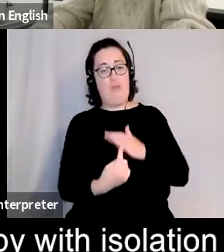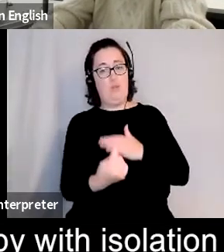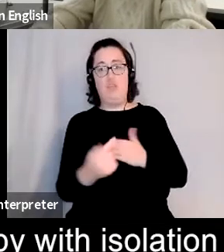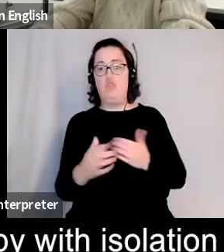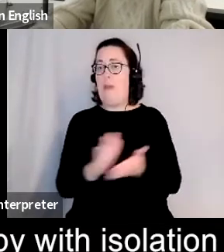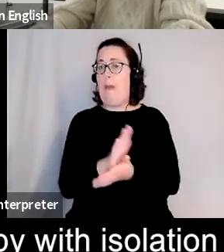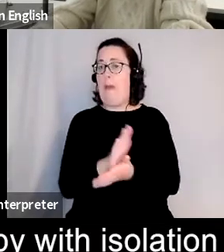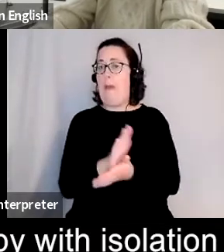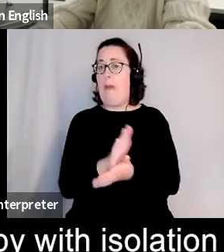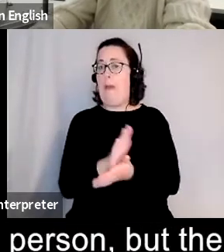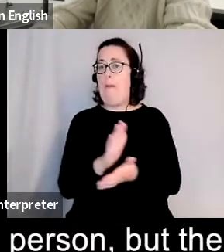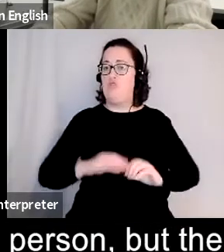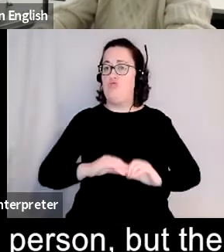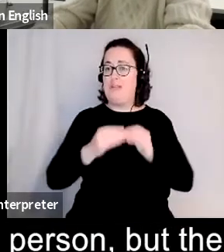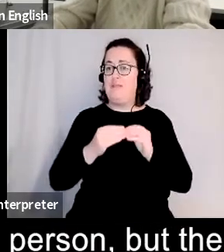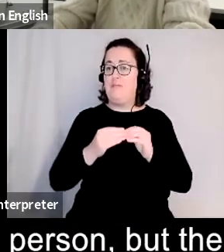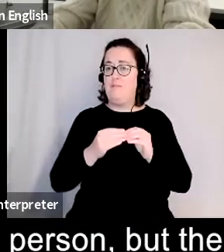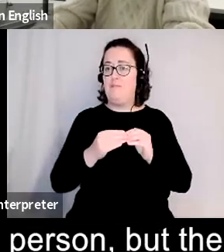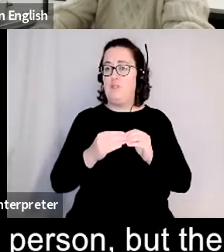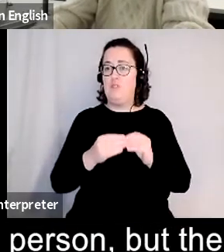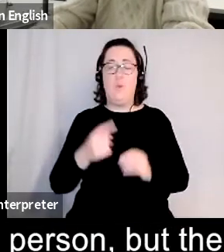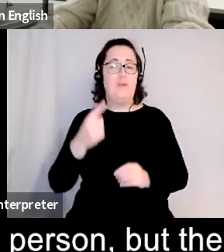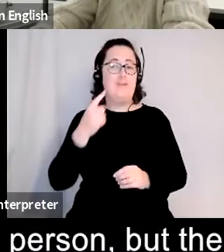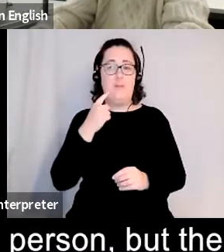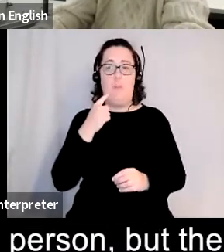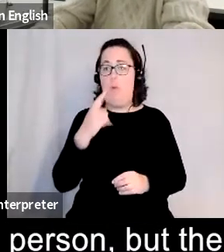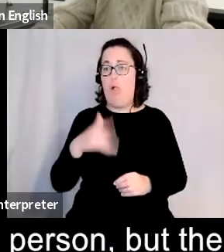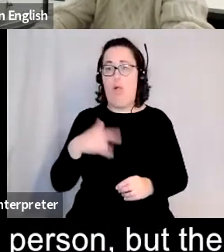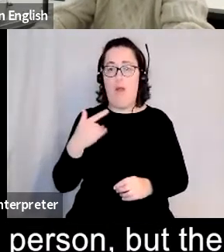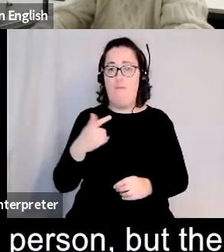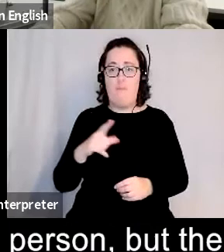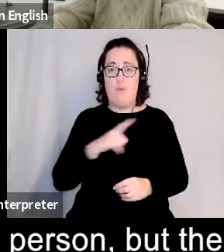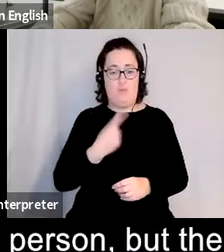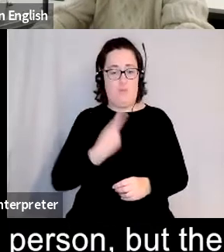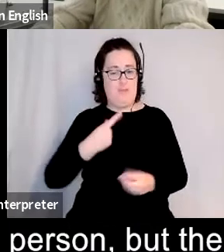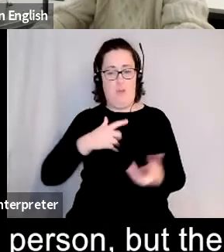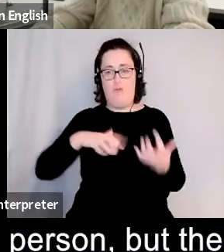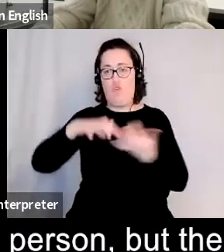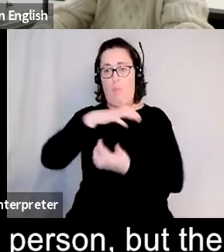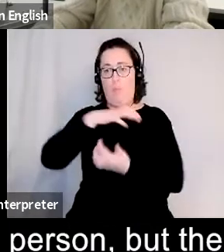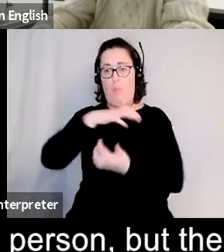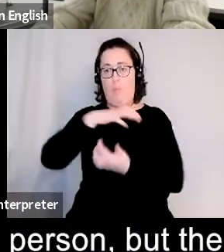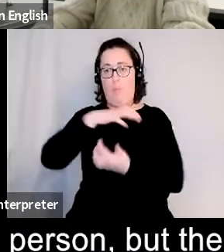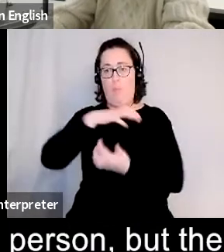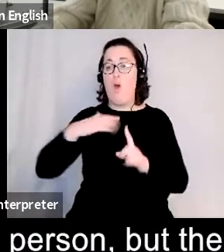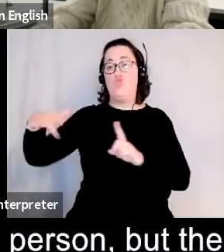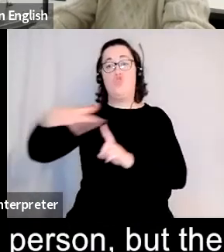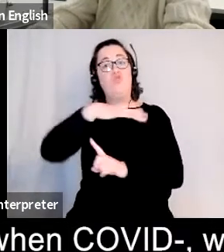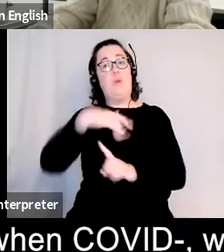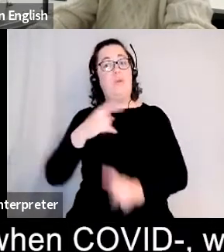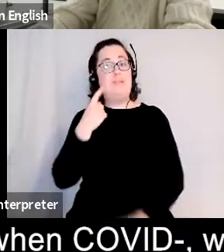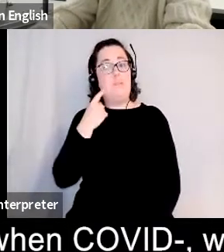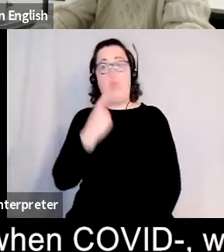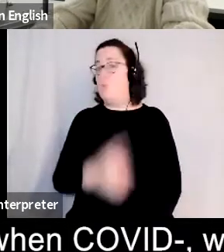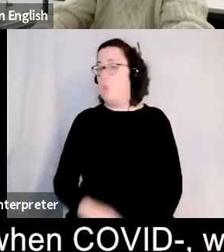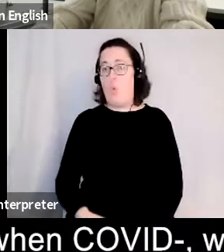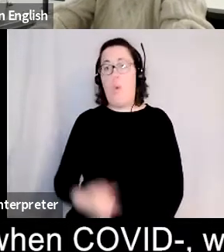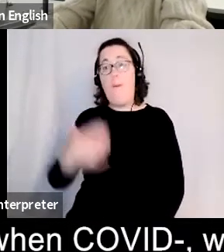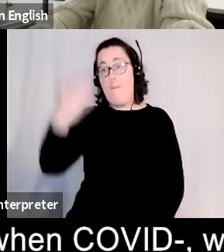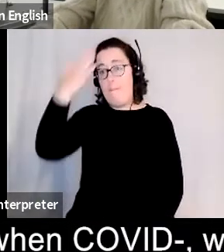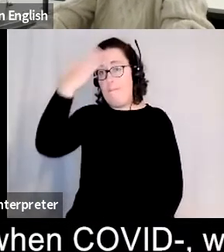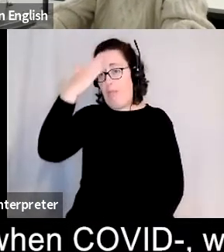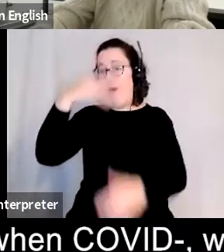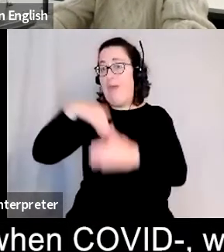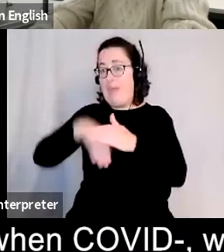view a simple life for a complicated person but the things around me weren't simple at all and my mother was in hospital when